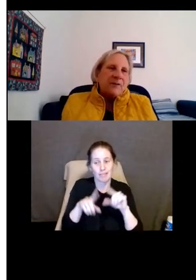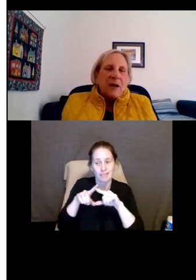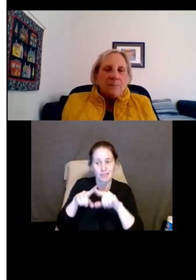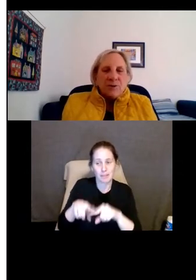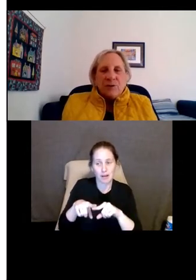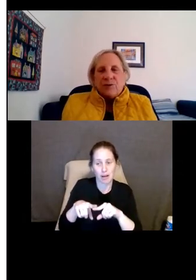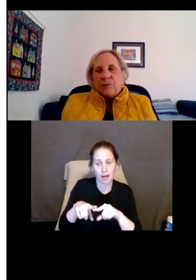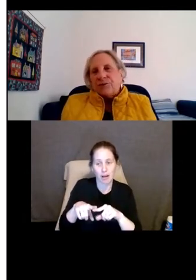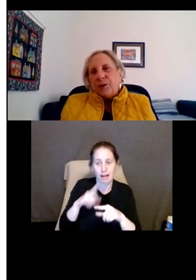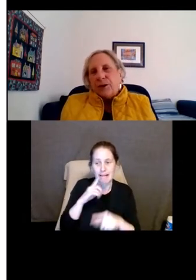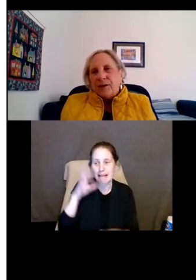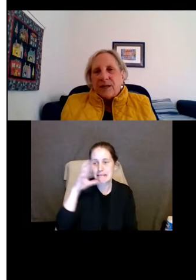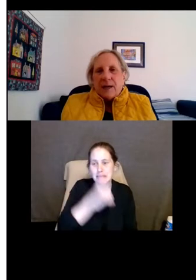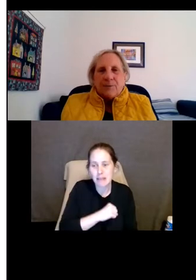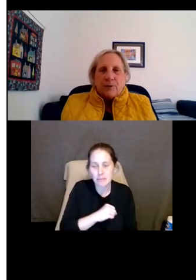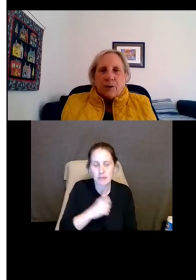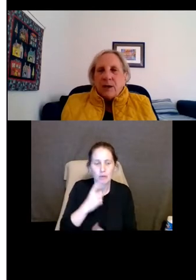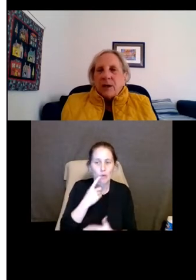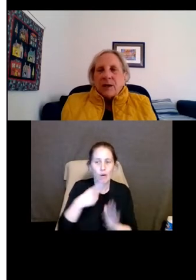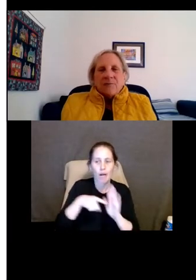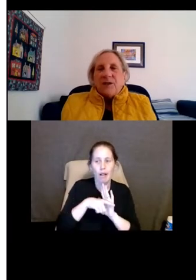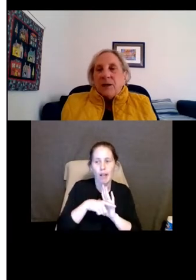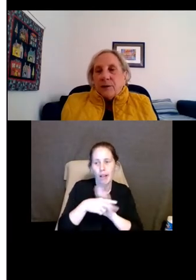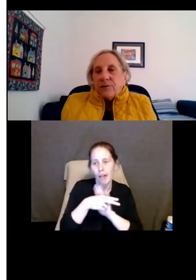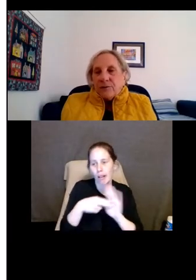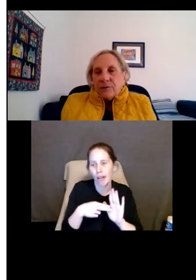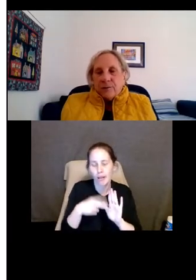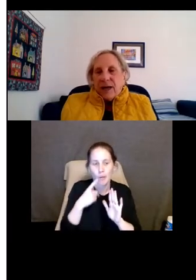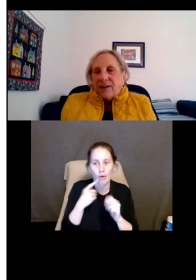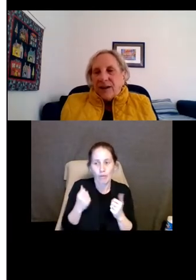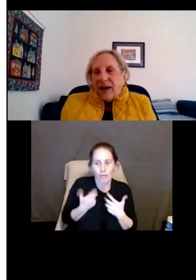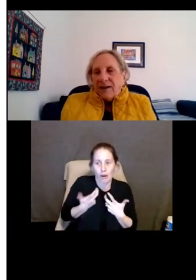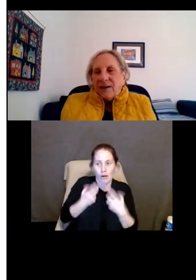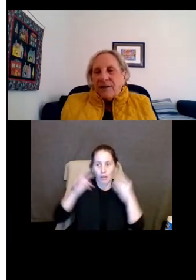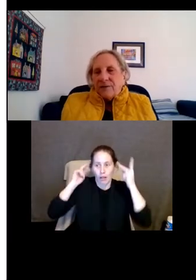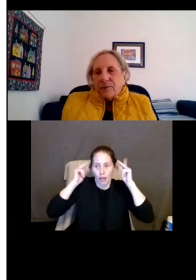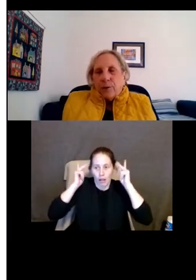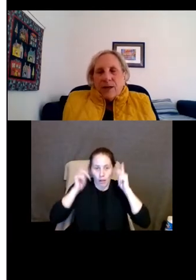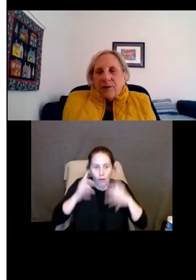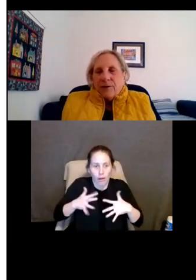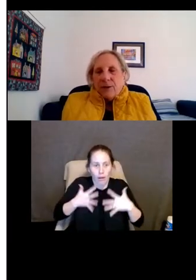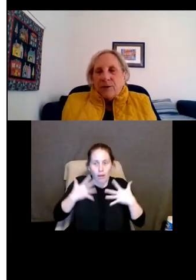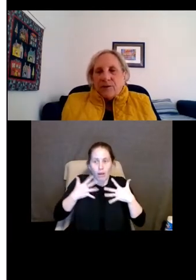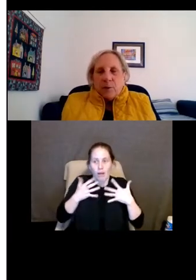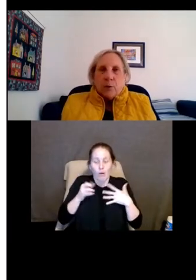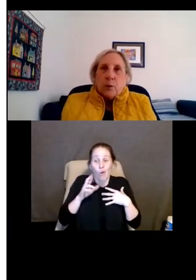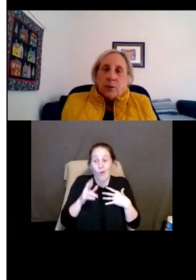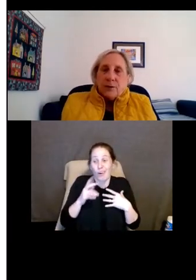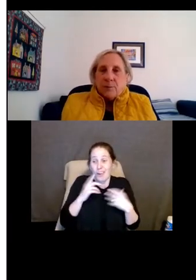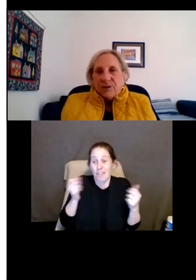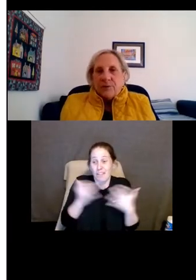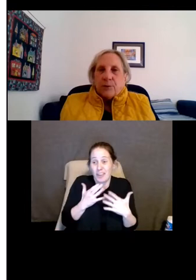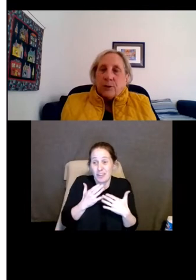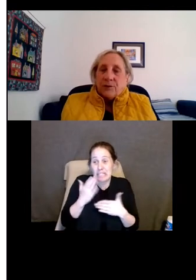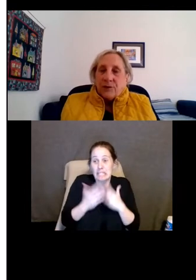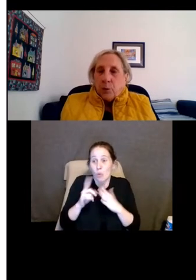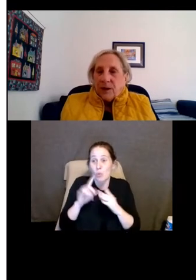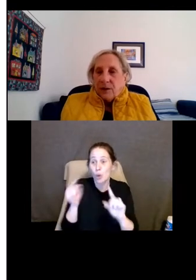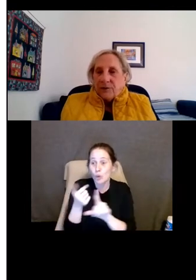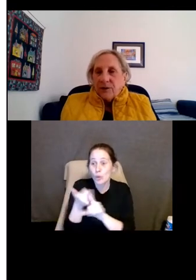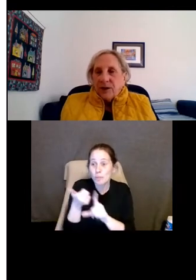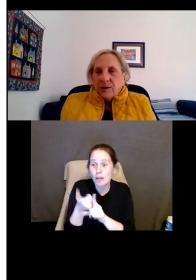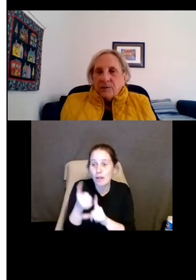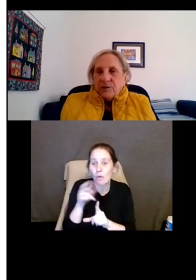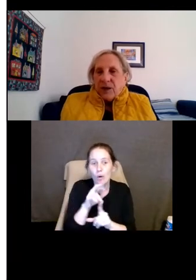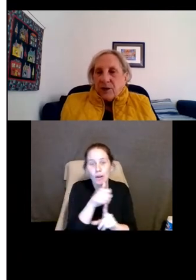assumptions or stereotypes or fears or anxieties or even a fear that someone will hurt themselves or hurt